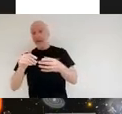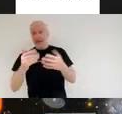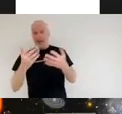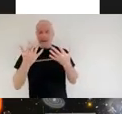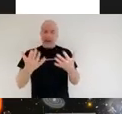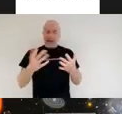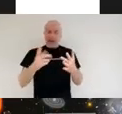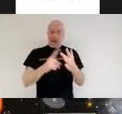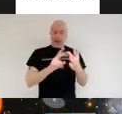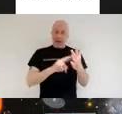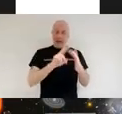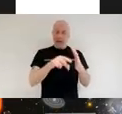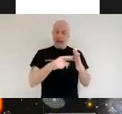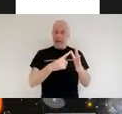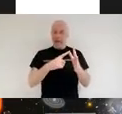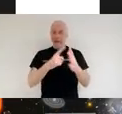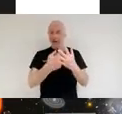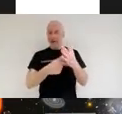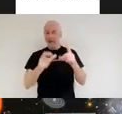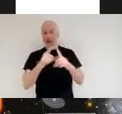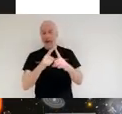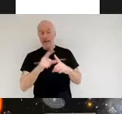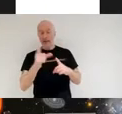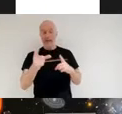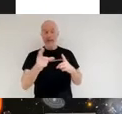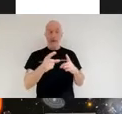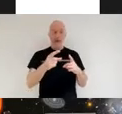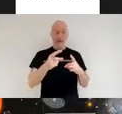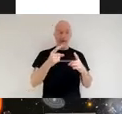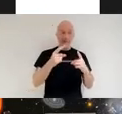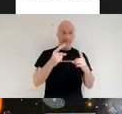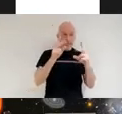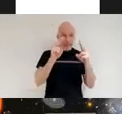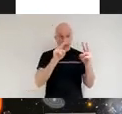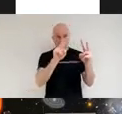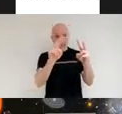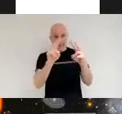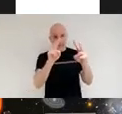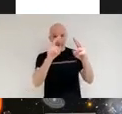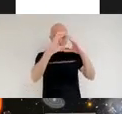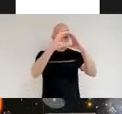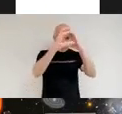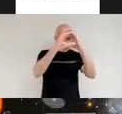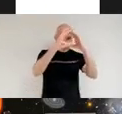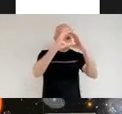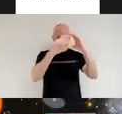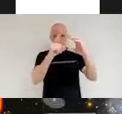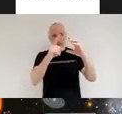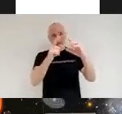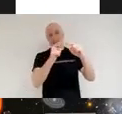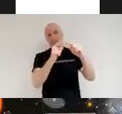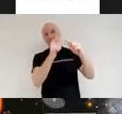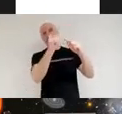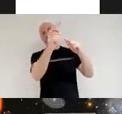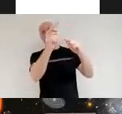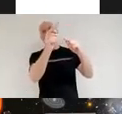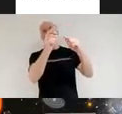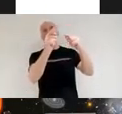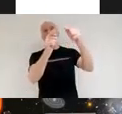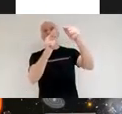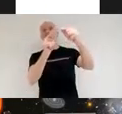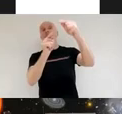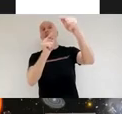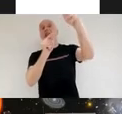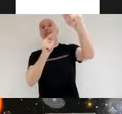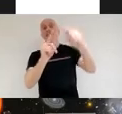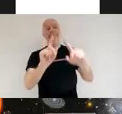have a physical limit on the distance or the amount of time back that we can look now as it happens we know that that's